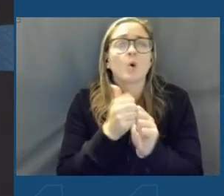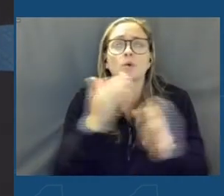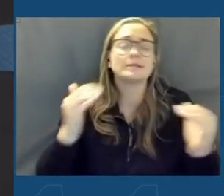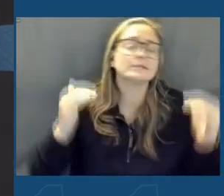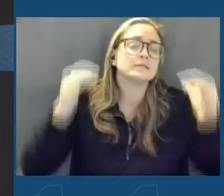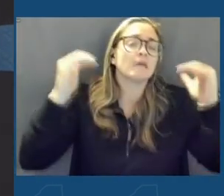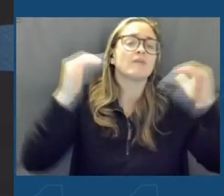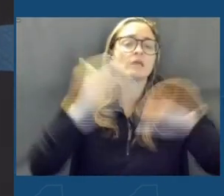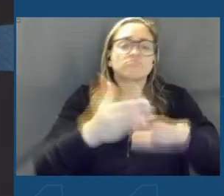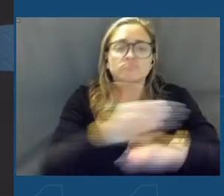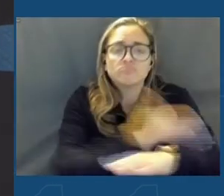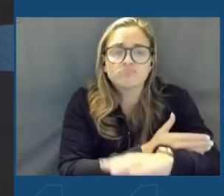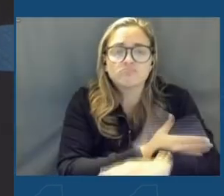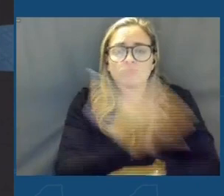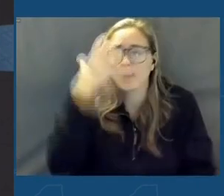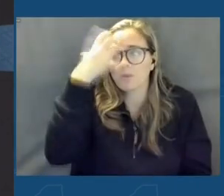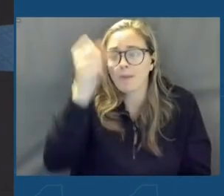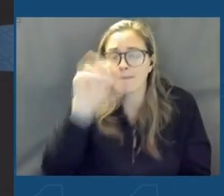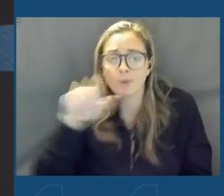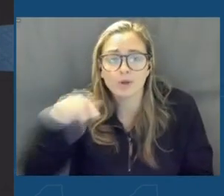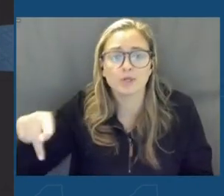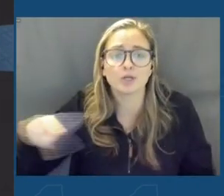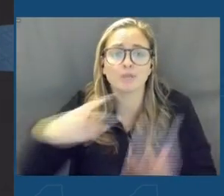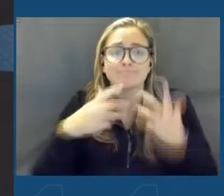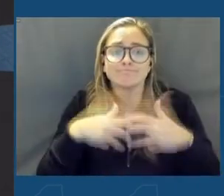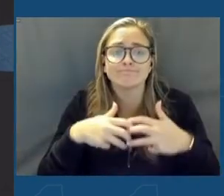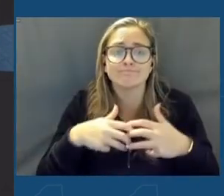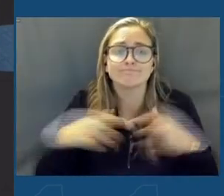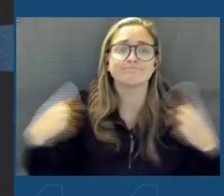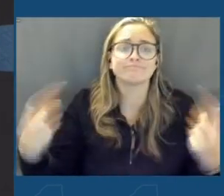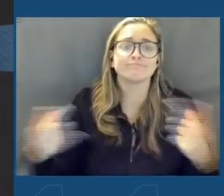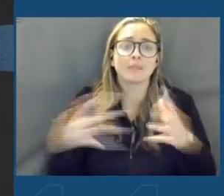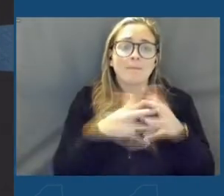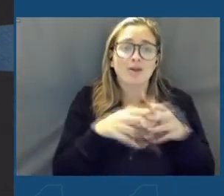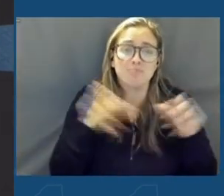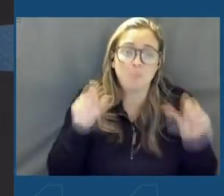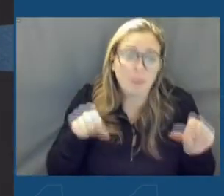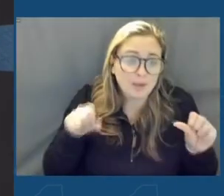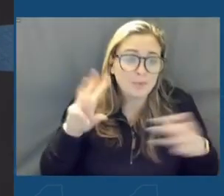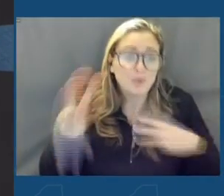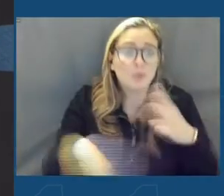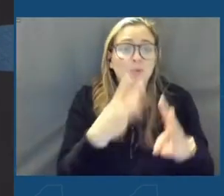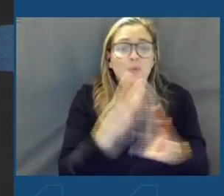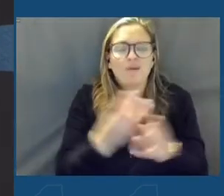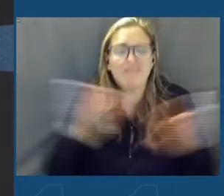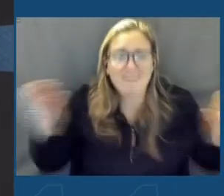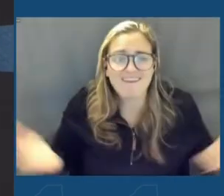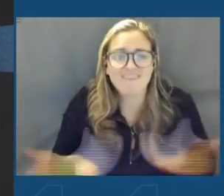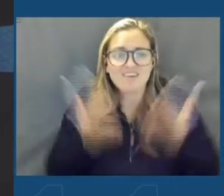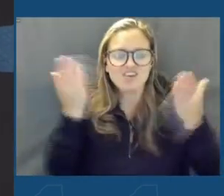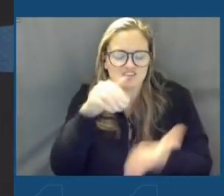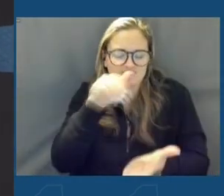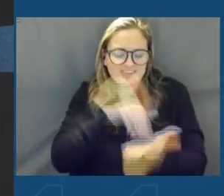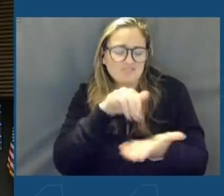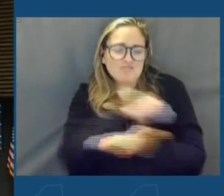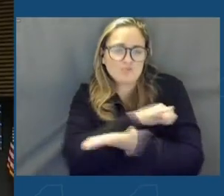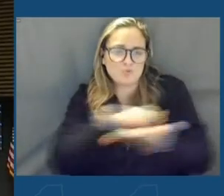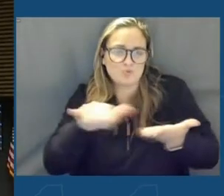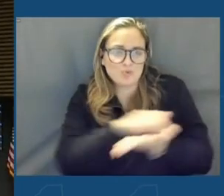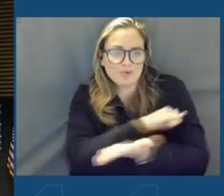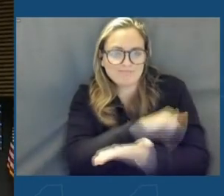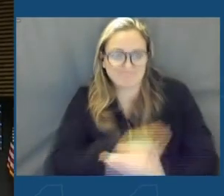memory chip manufacturer in America and probably the world, all here in central New York.